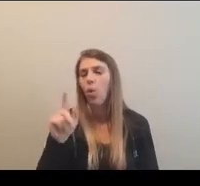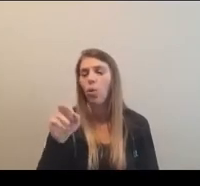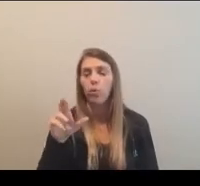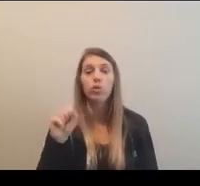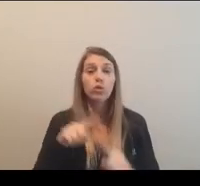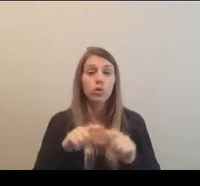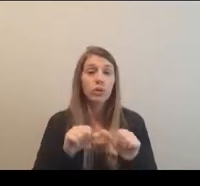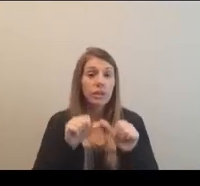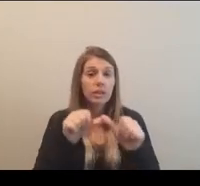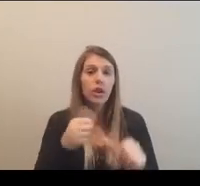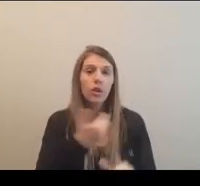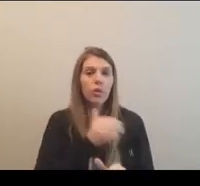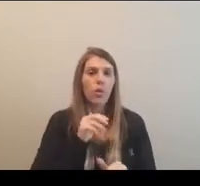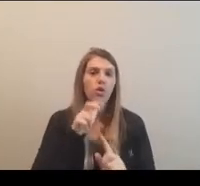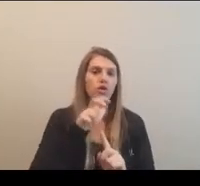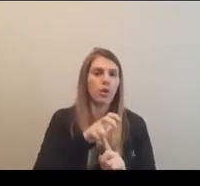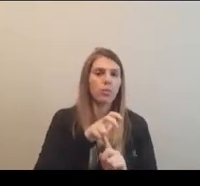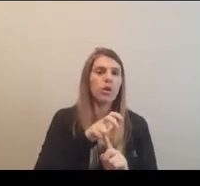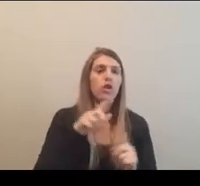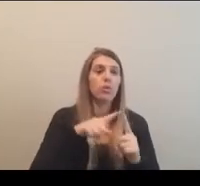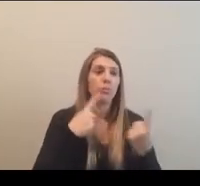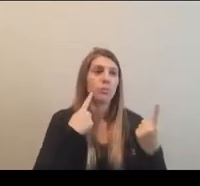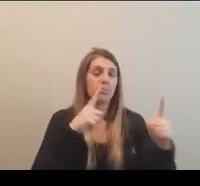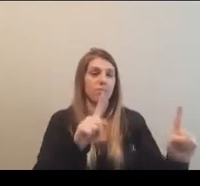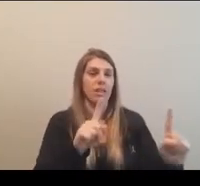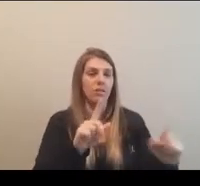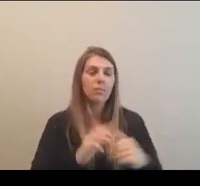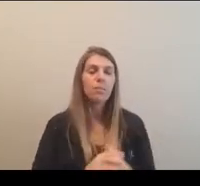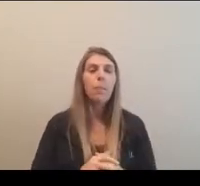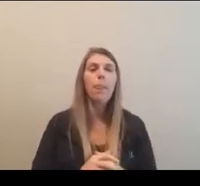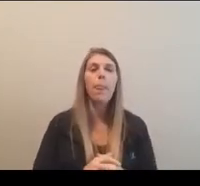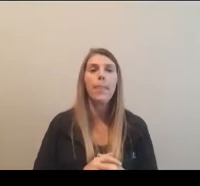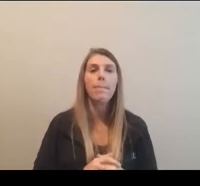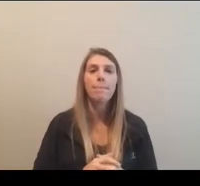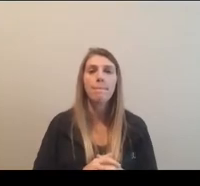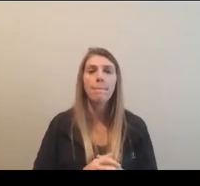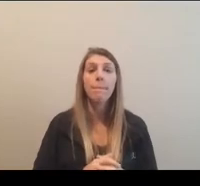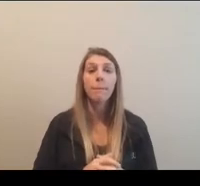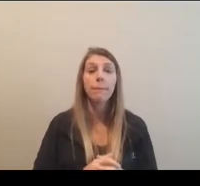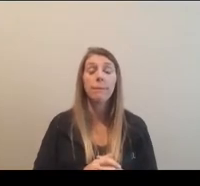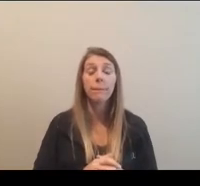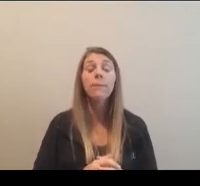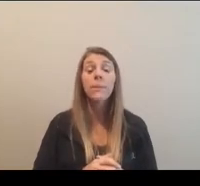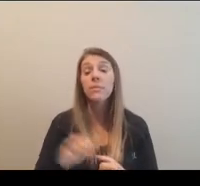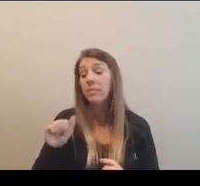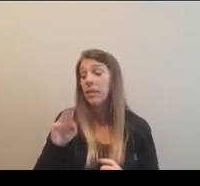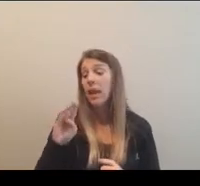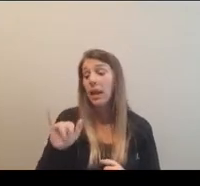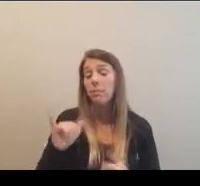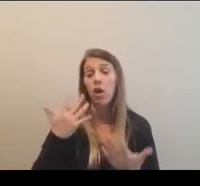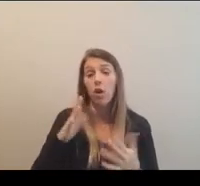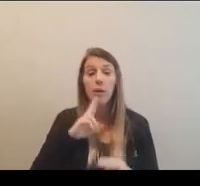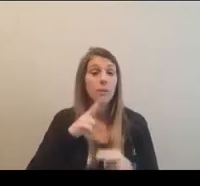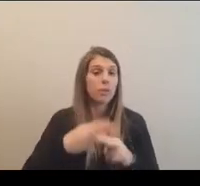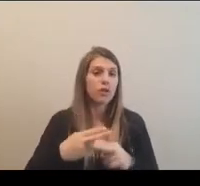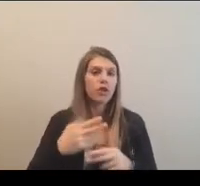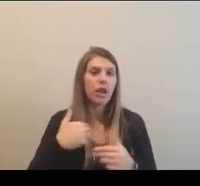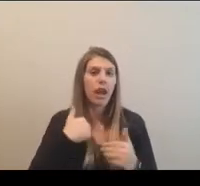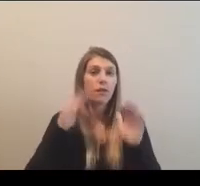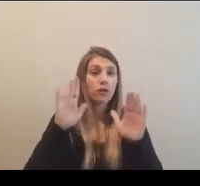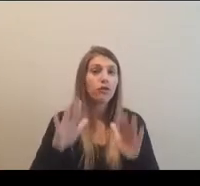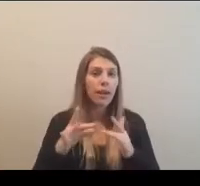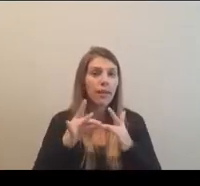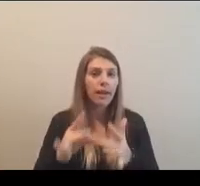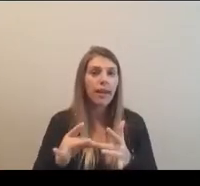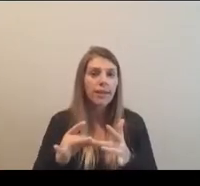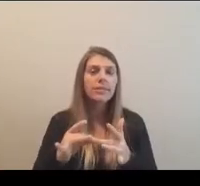position our championships to be successful. So there, as Amy has provided, I think really great guidance on